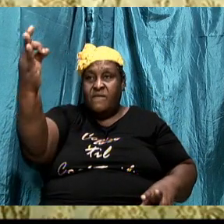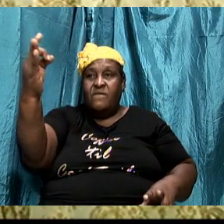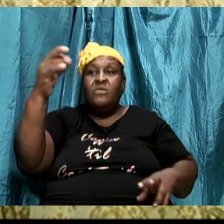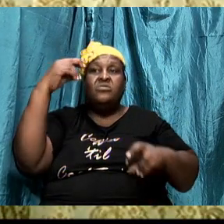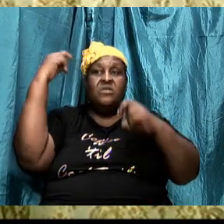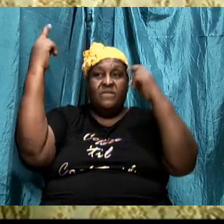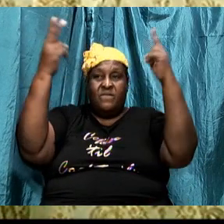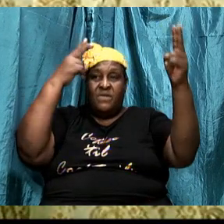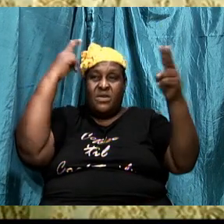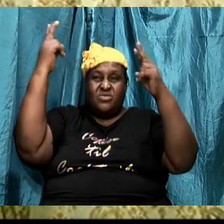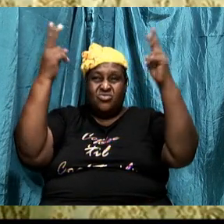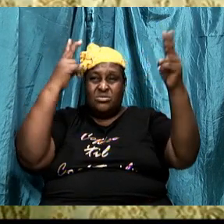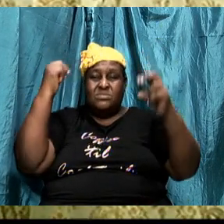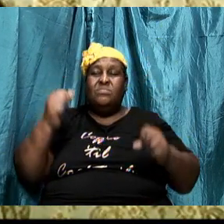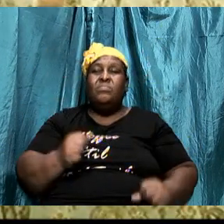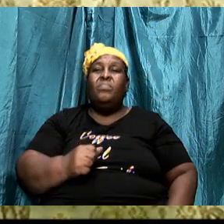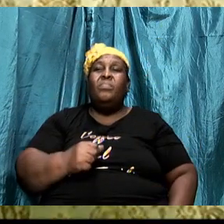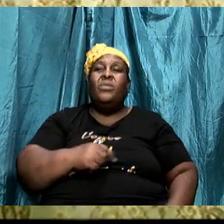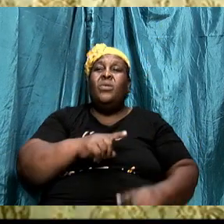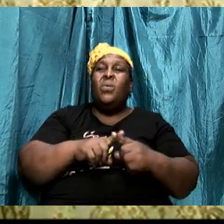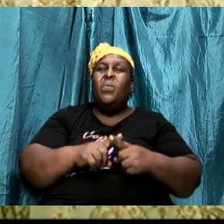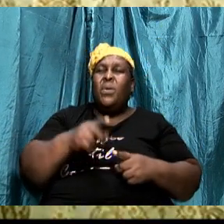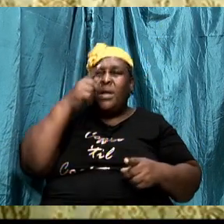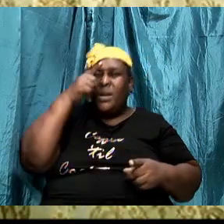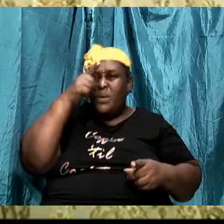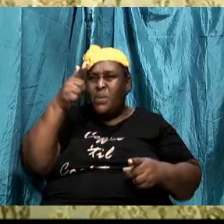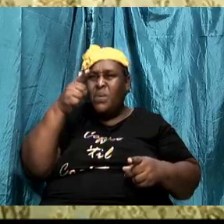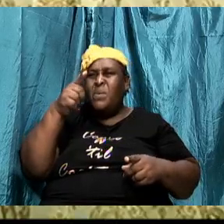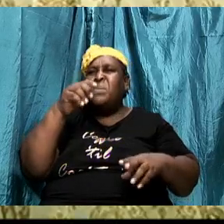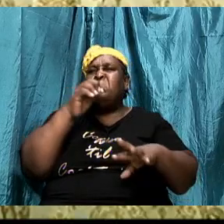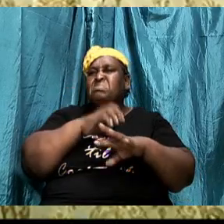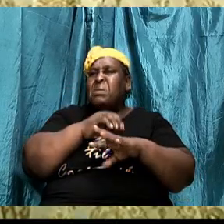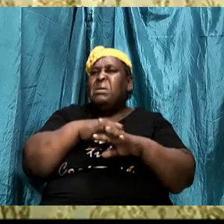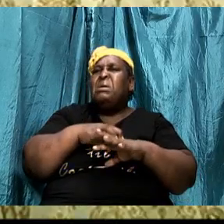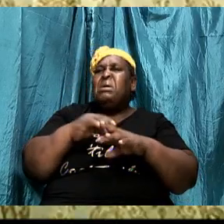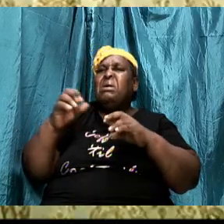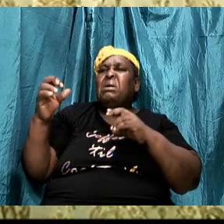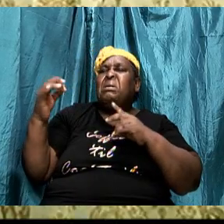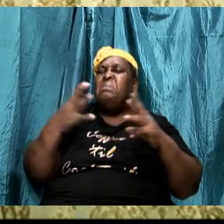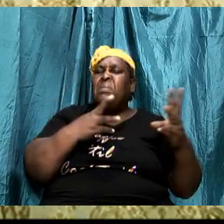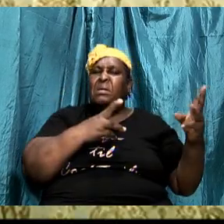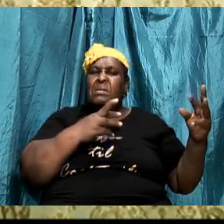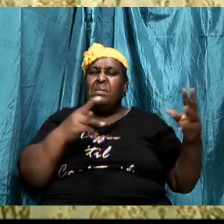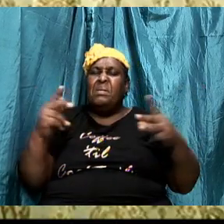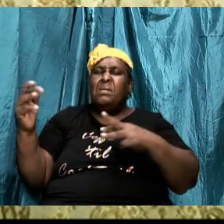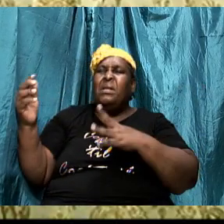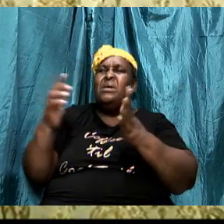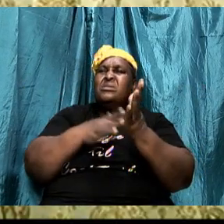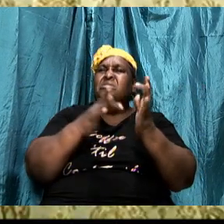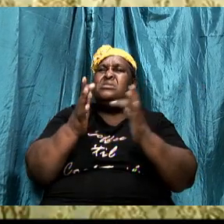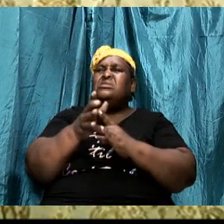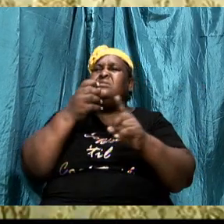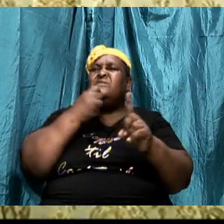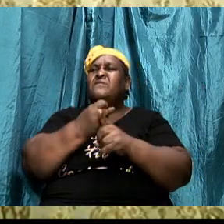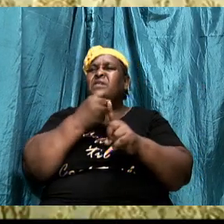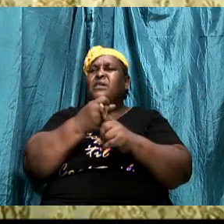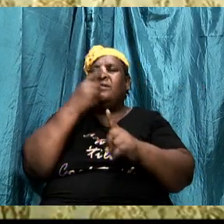When we look at the battles that he fought for us, then we know